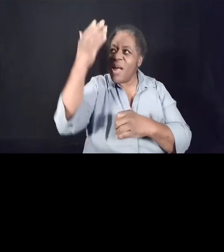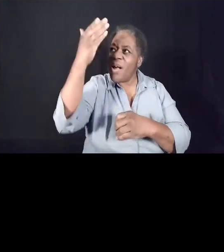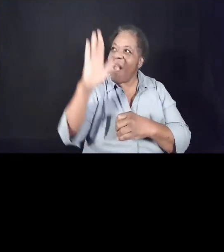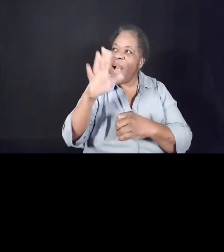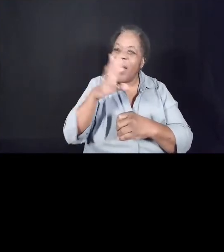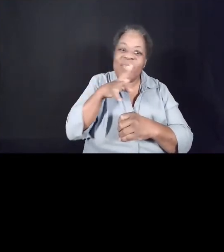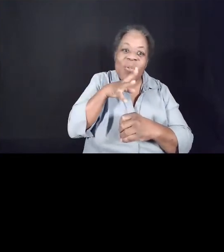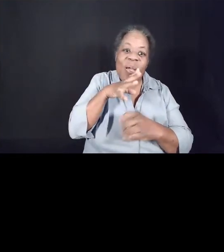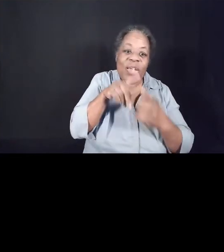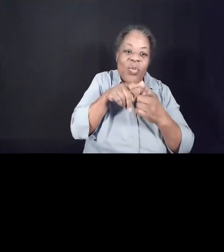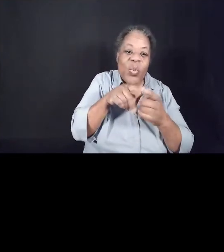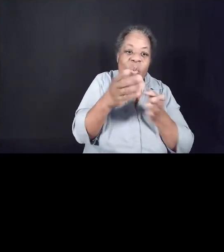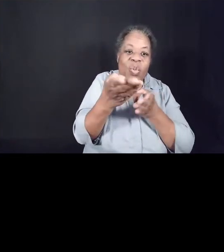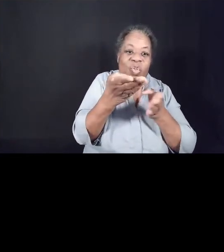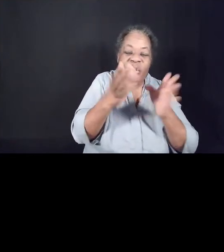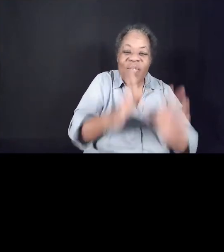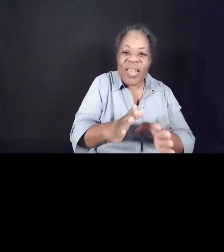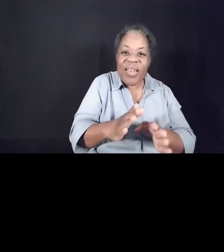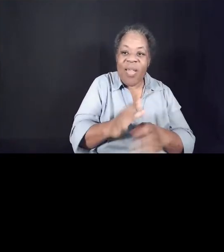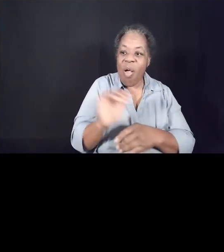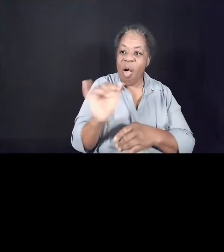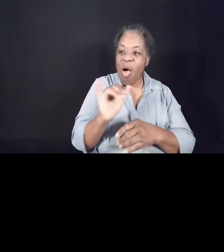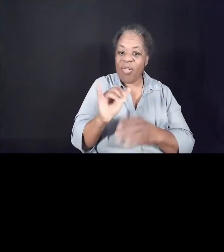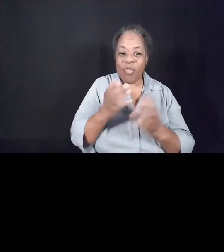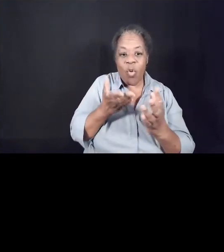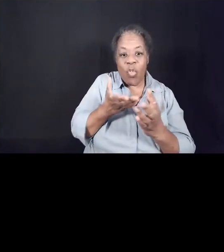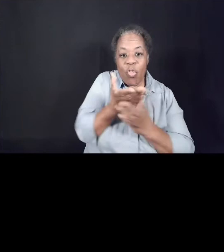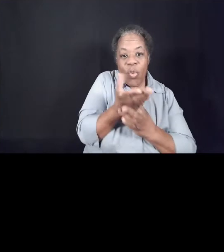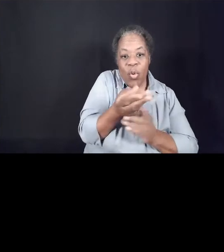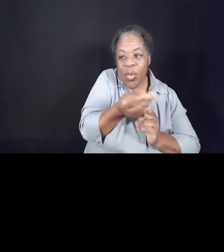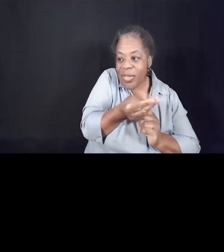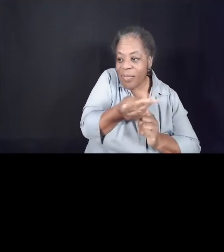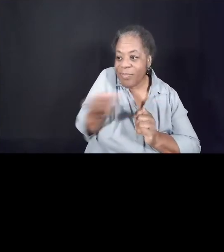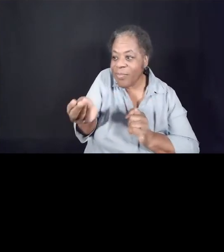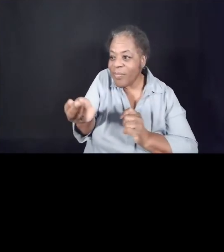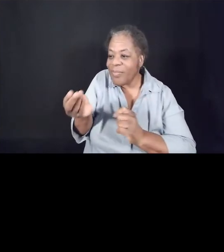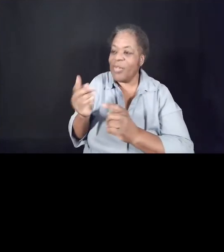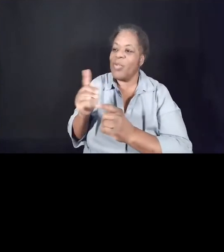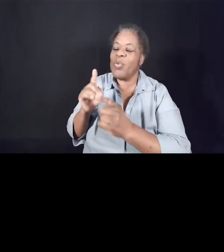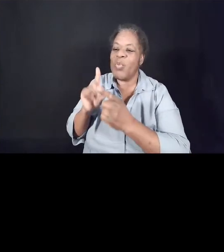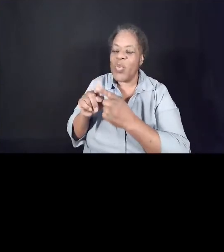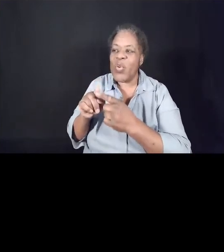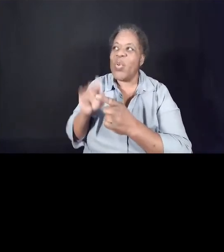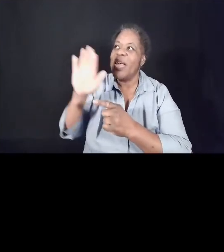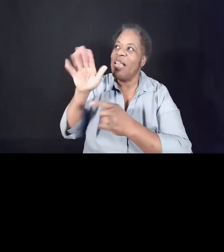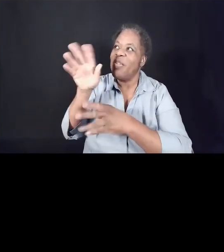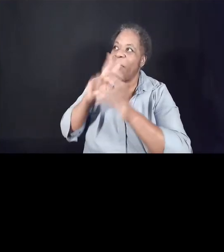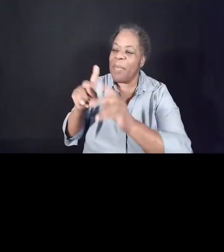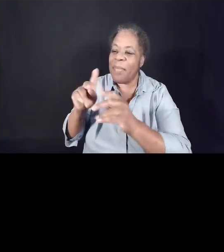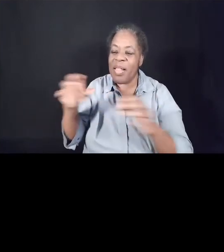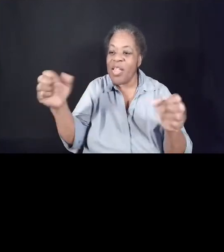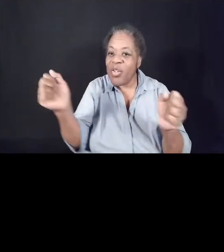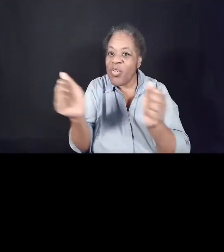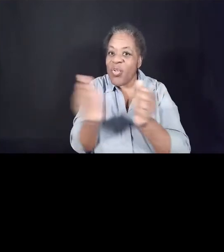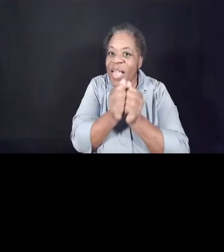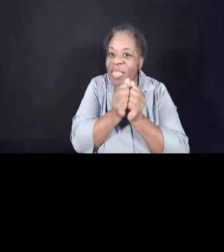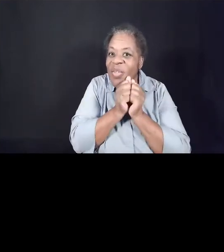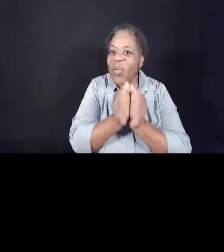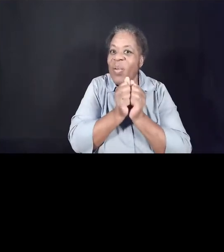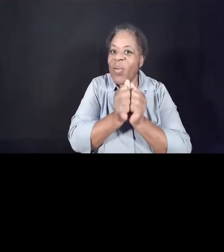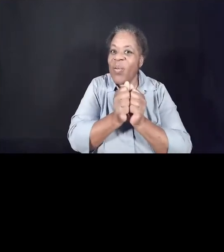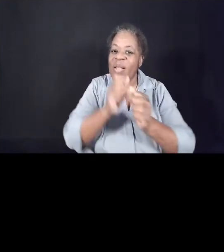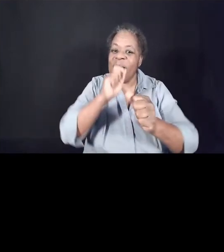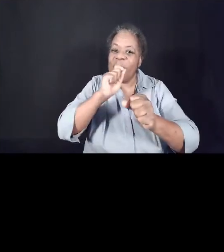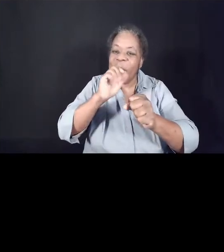his servant, but also through his servant to his people, so that together, in covenant with each other,